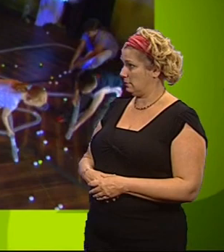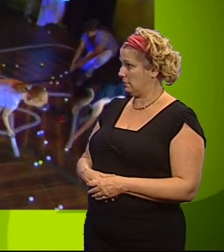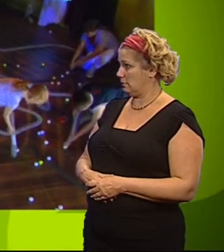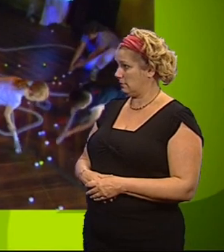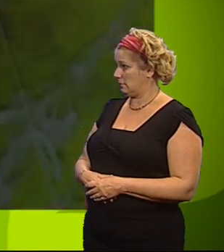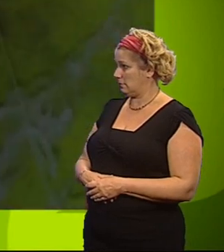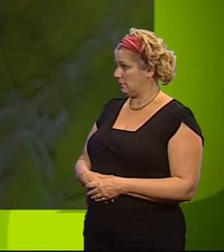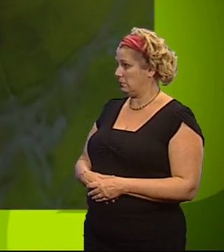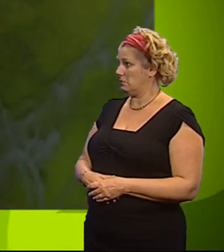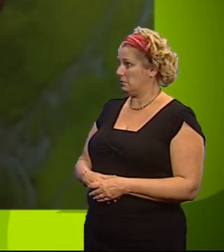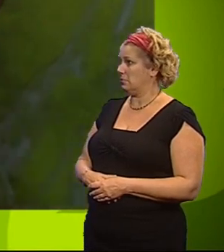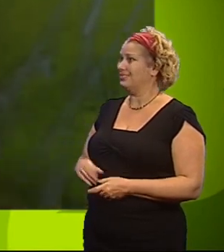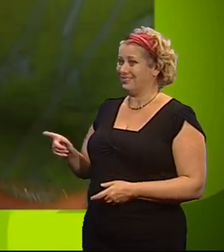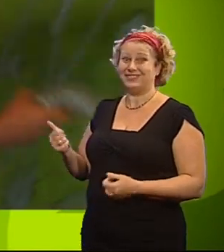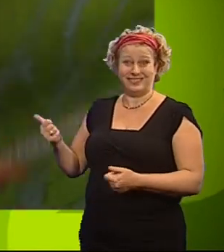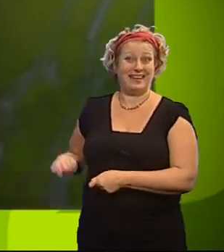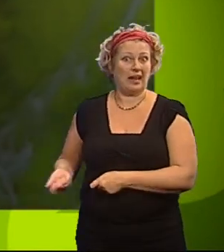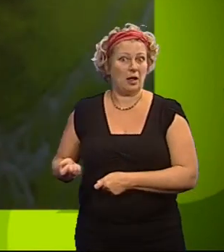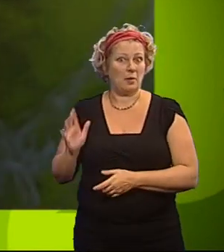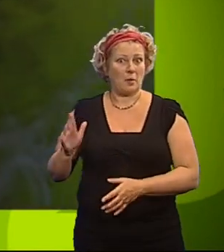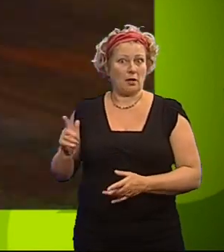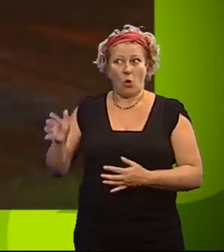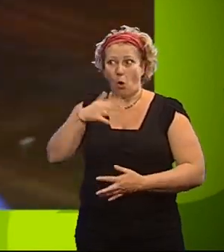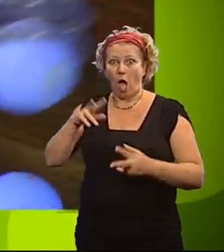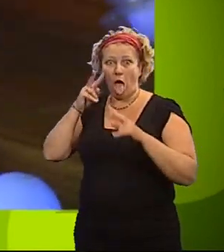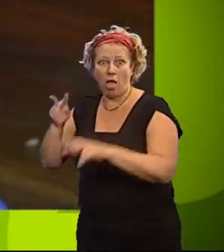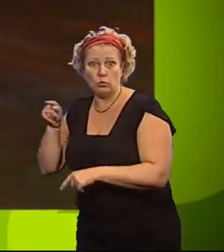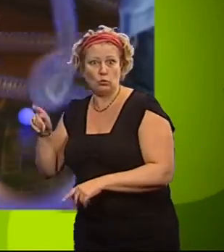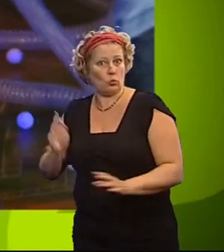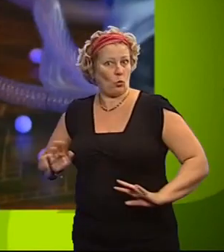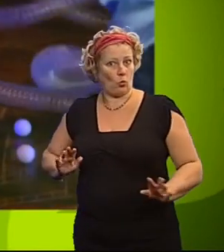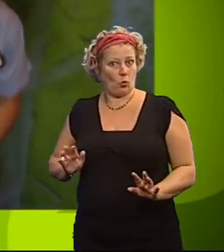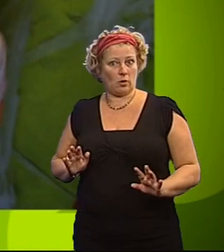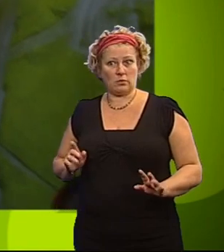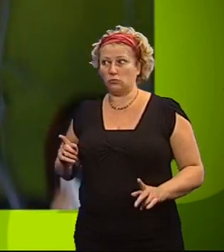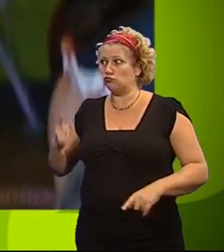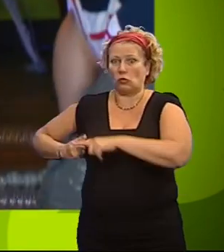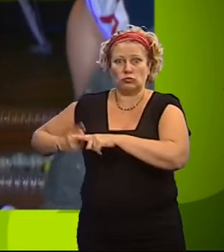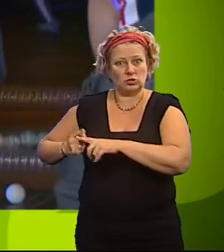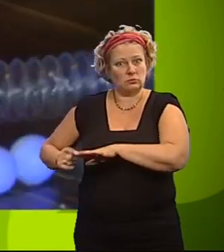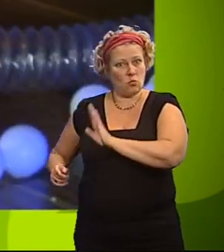Good start, Jack. But don't draw attention to yourself. You have plenty of time. No need to rush.